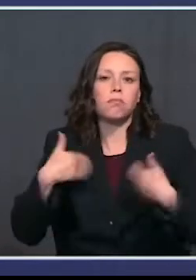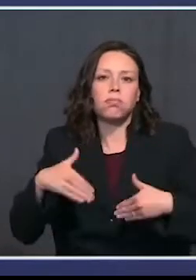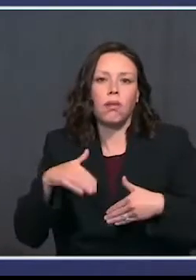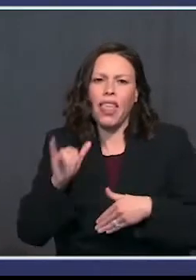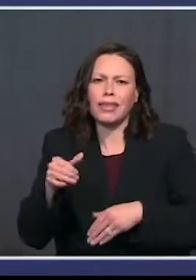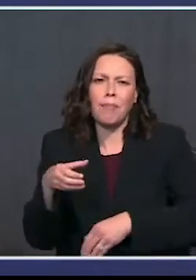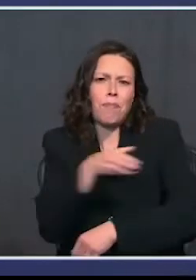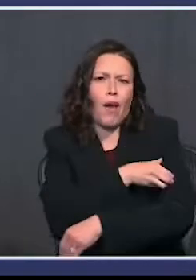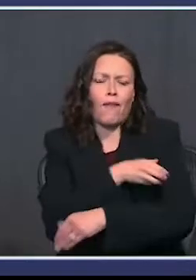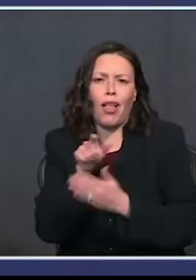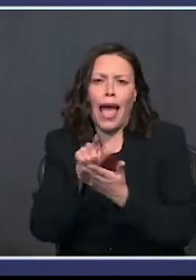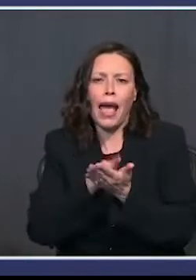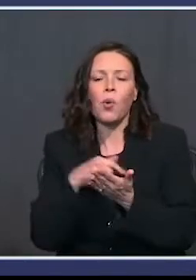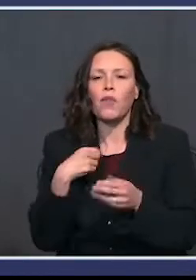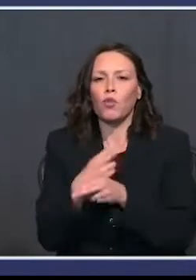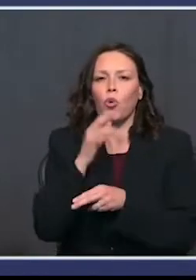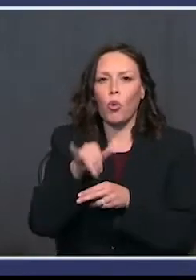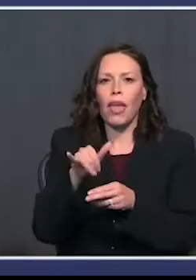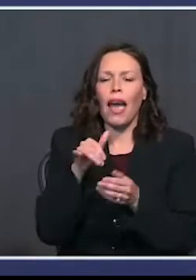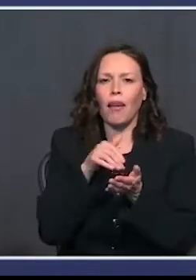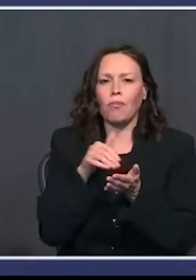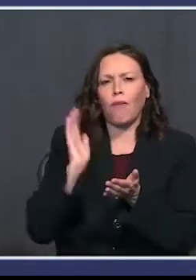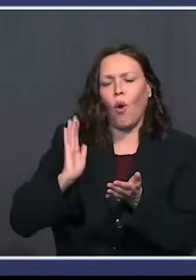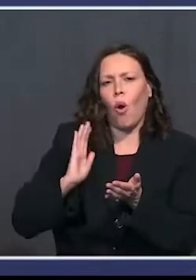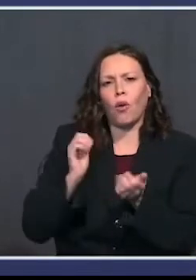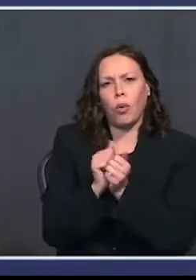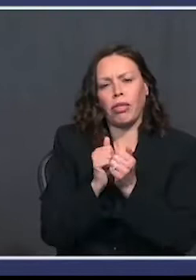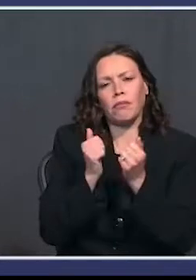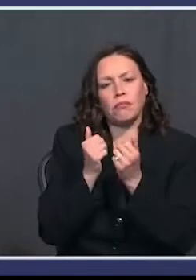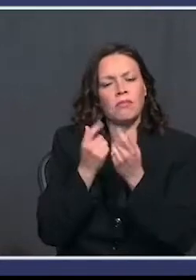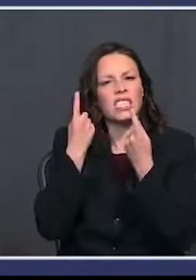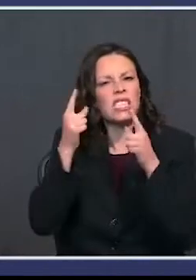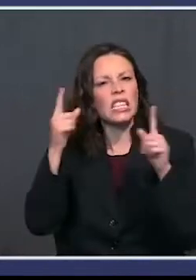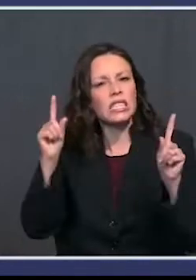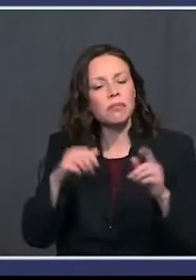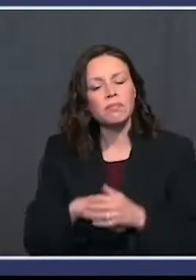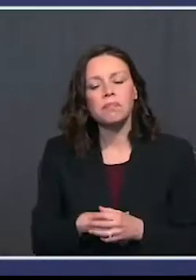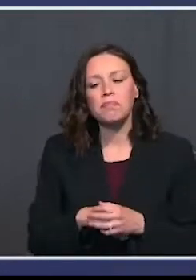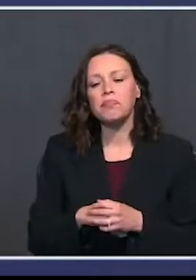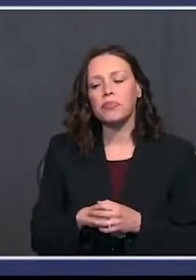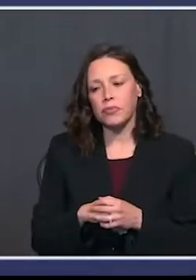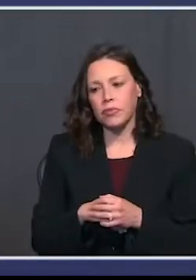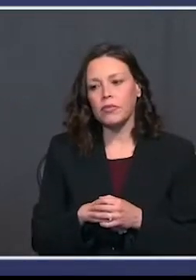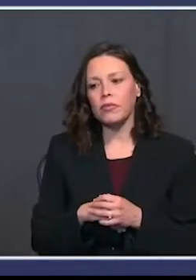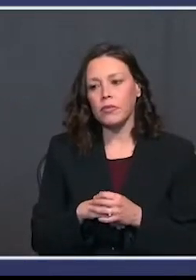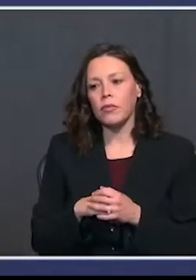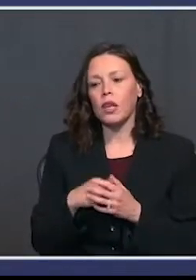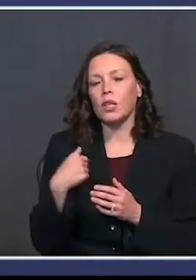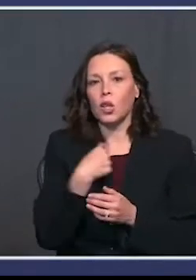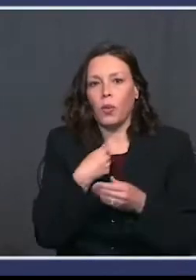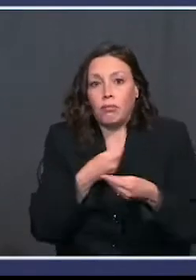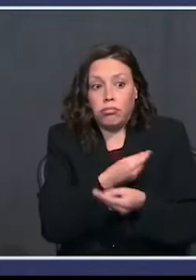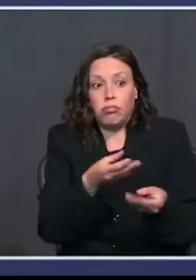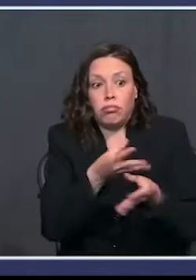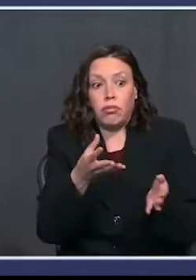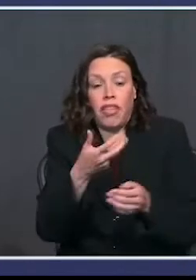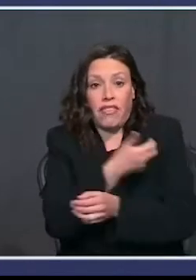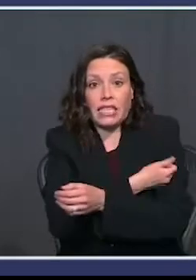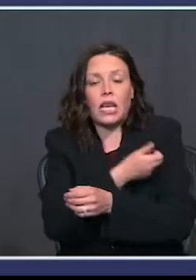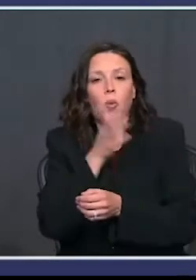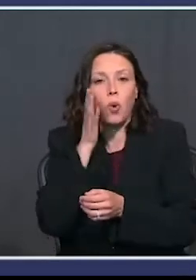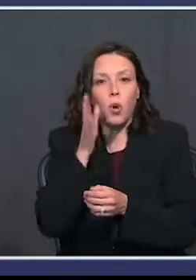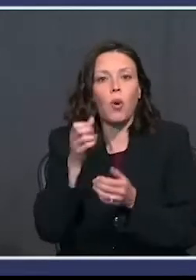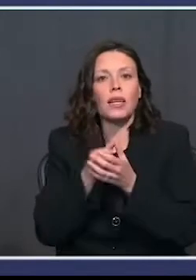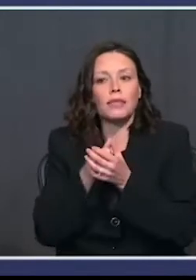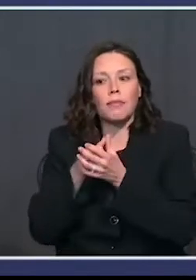because we've used it very, very successfully. While we begin to swiftly deploy the vaccine, we'll continue to